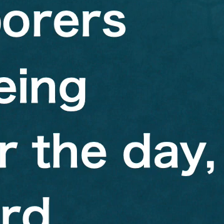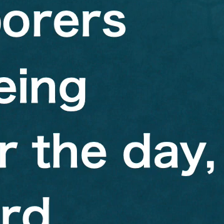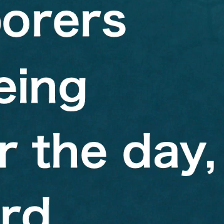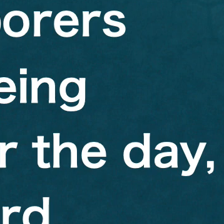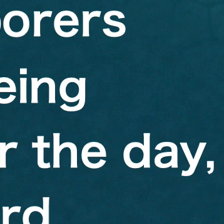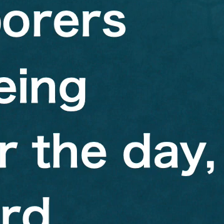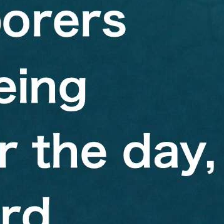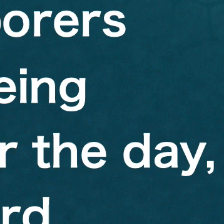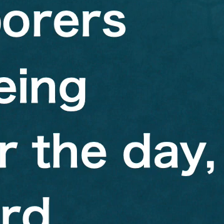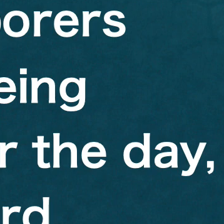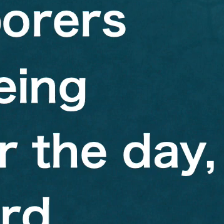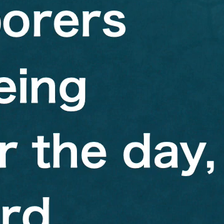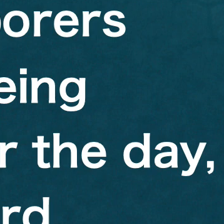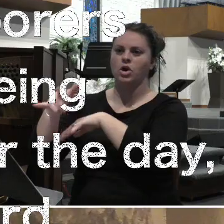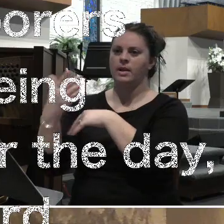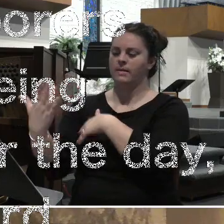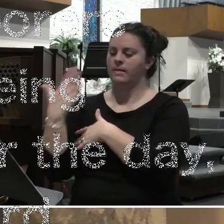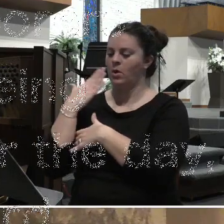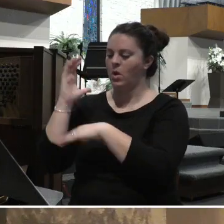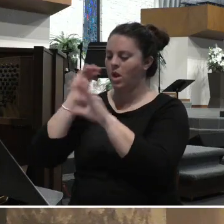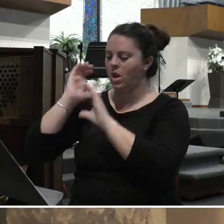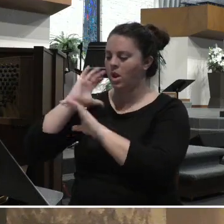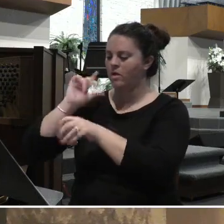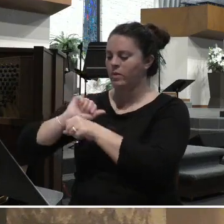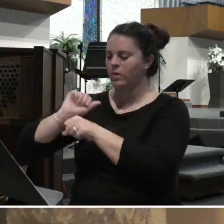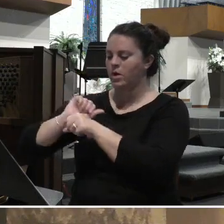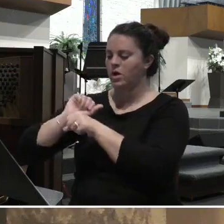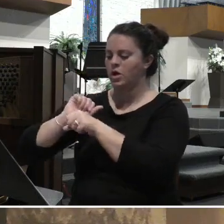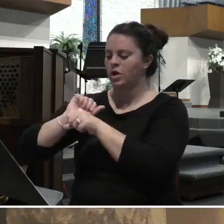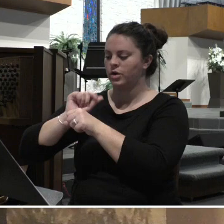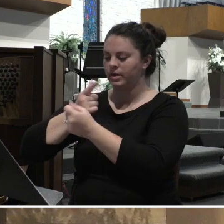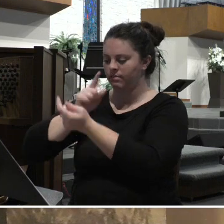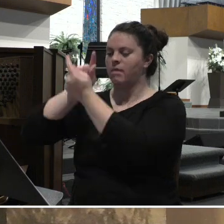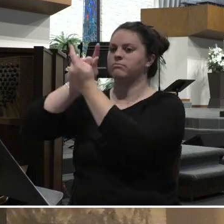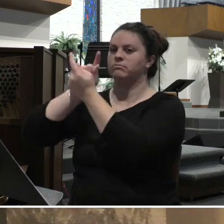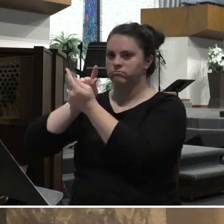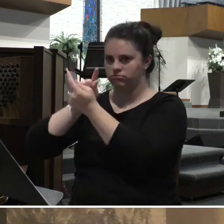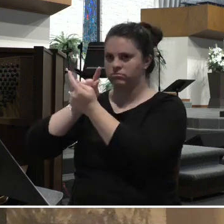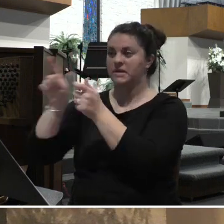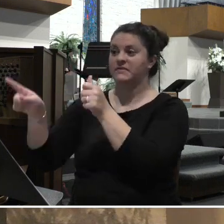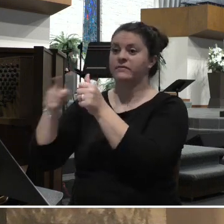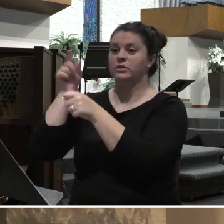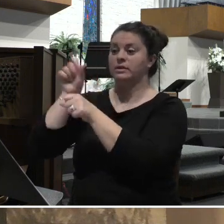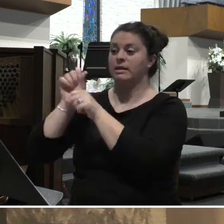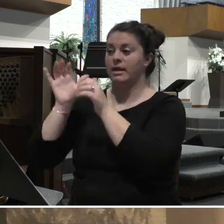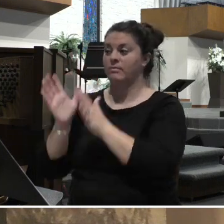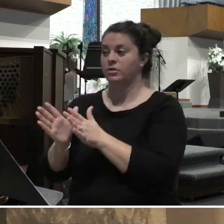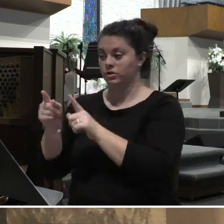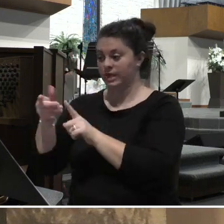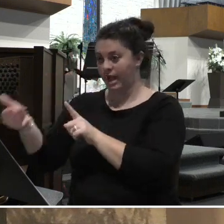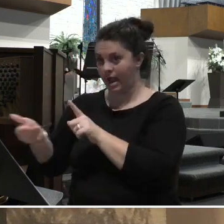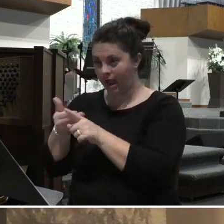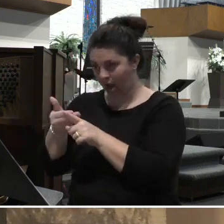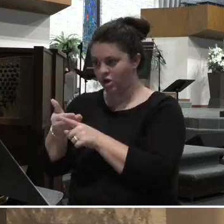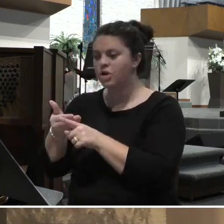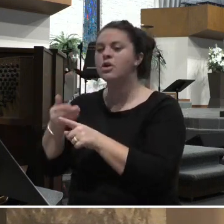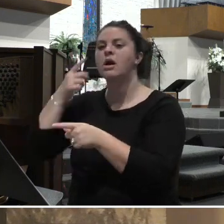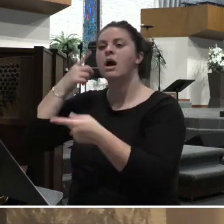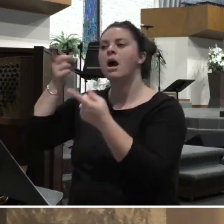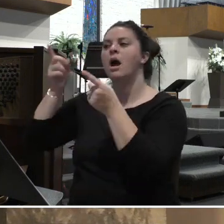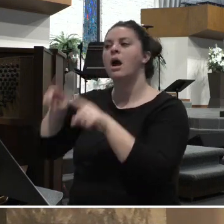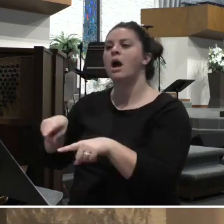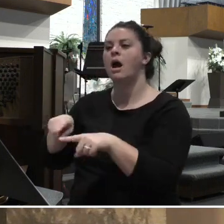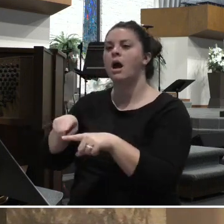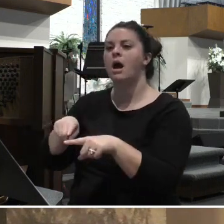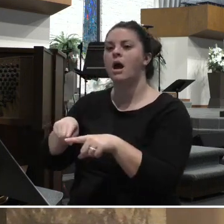the day, he sent them into his vineyard. The first laborers that were hired by the landowner, they made an agreement. It doesn't